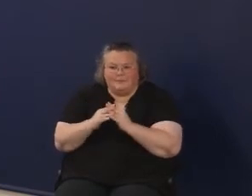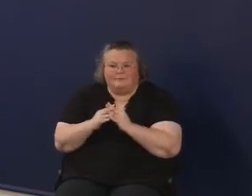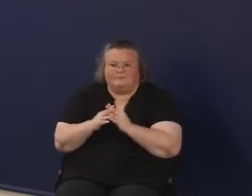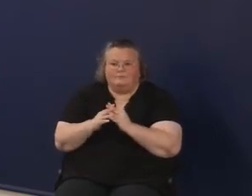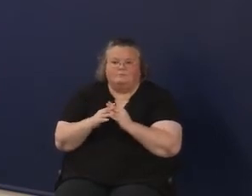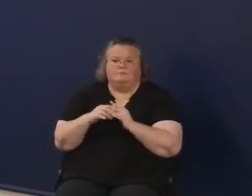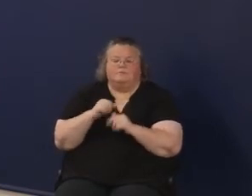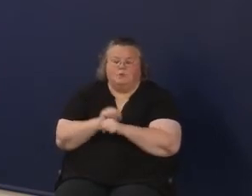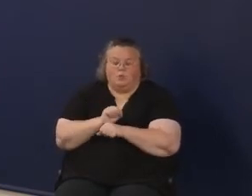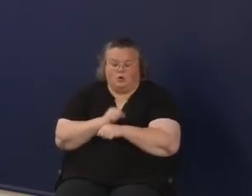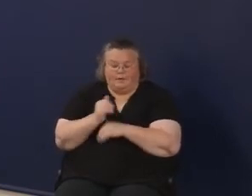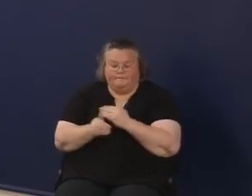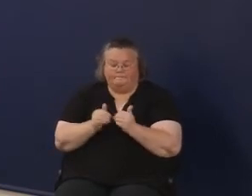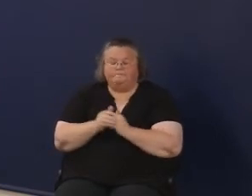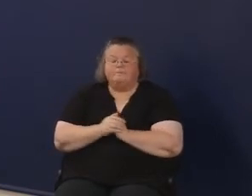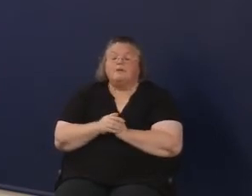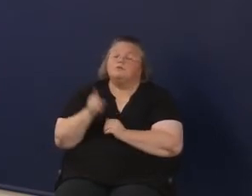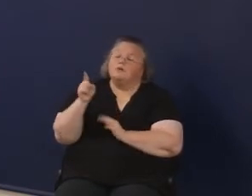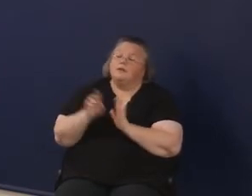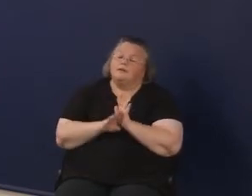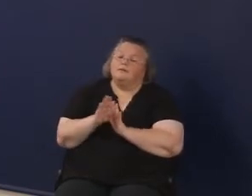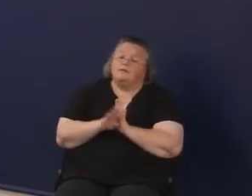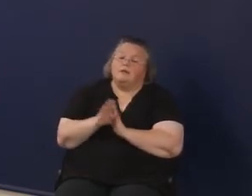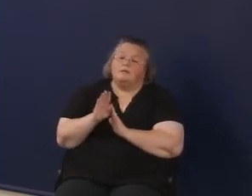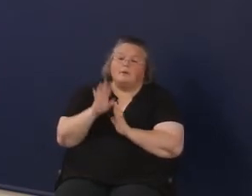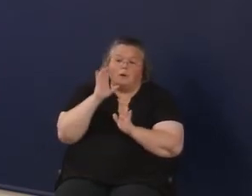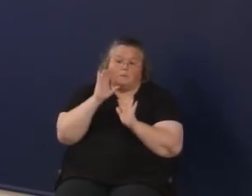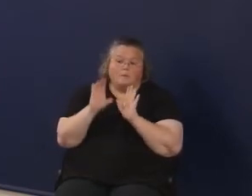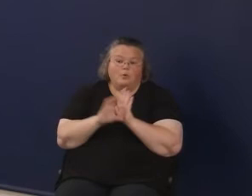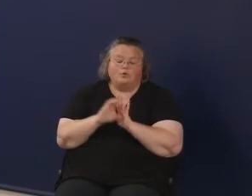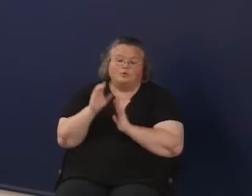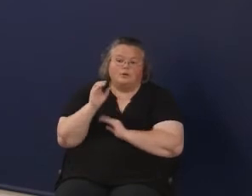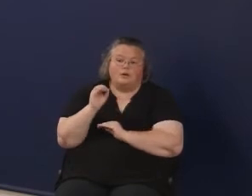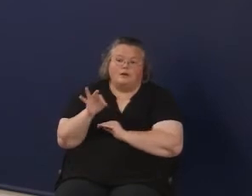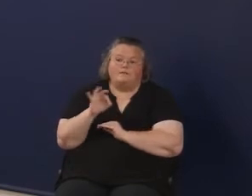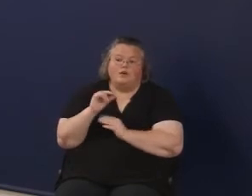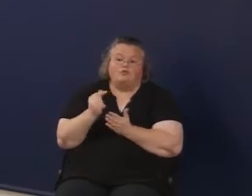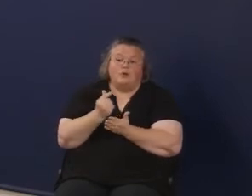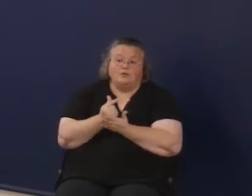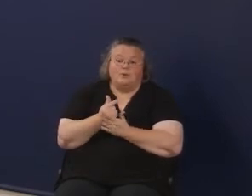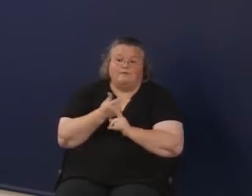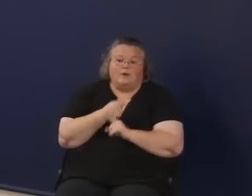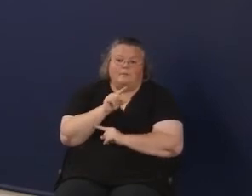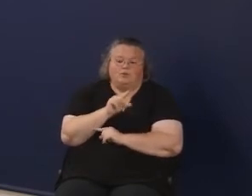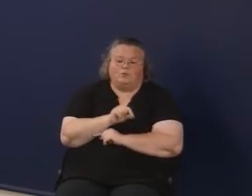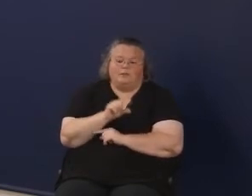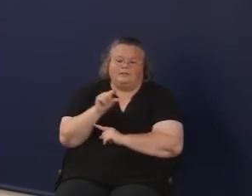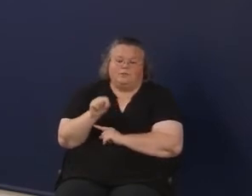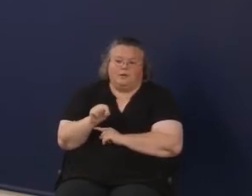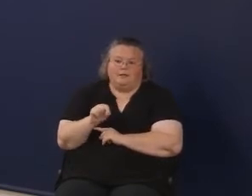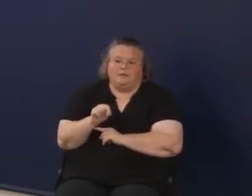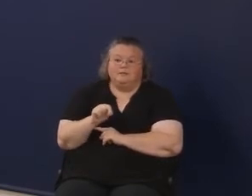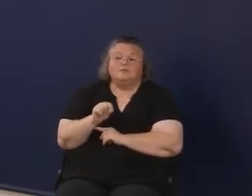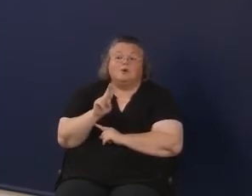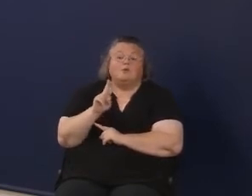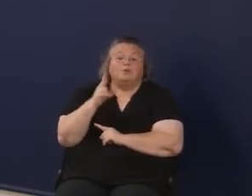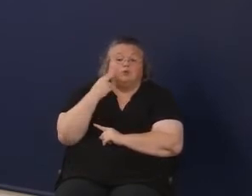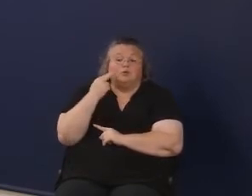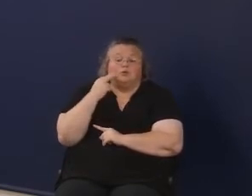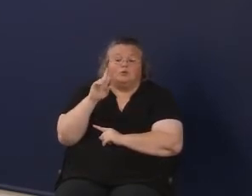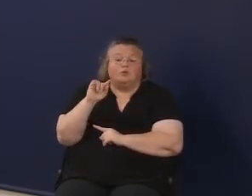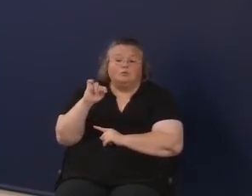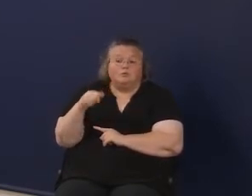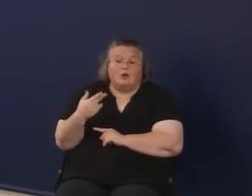they sort of put together their portrait of a graduate, and that came out in 2020. so Utah is now sort of entering the